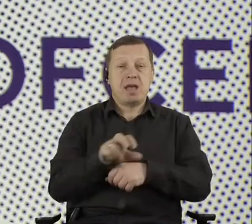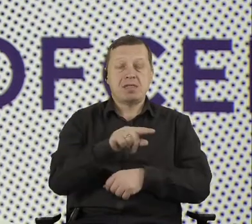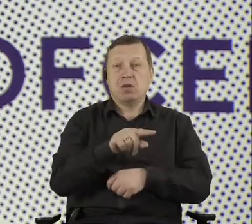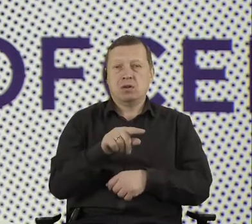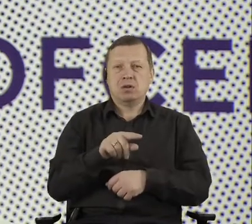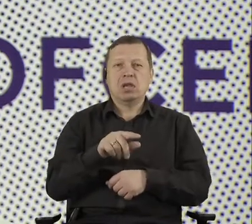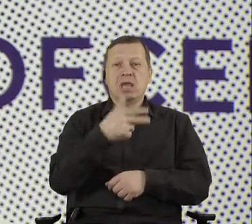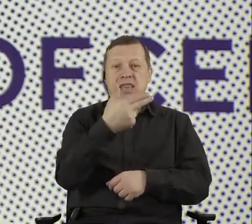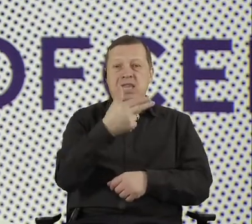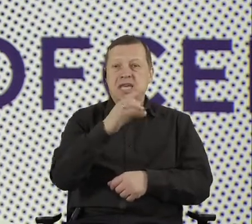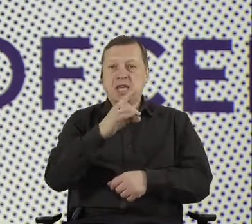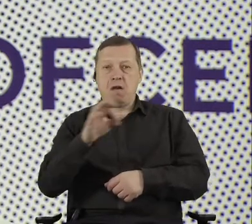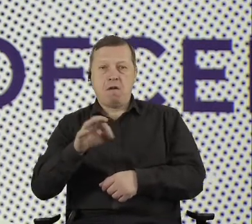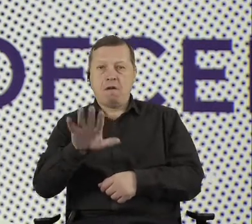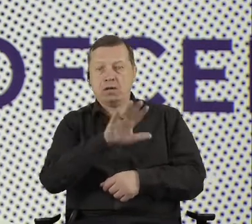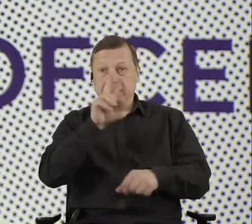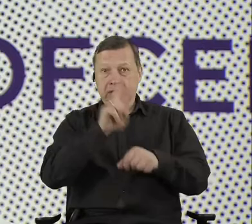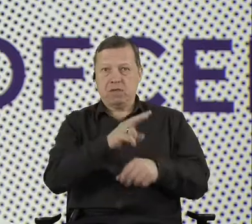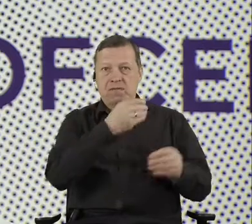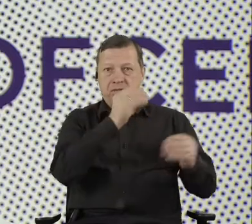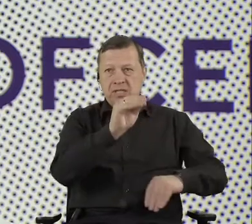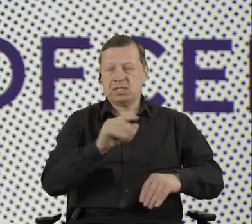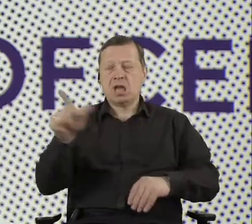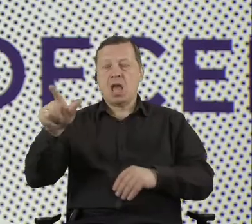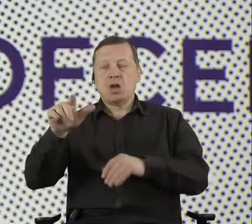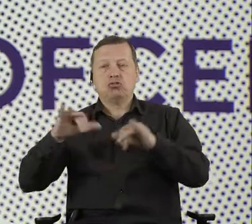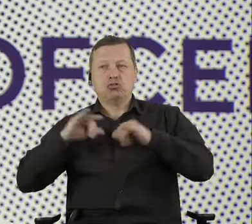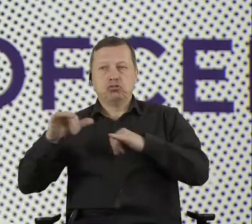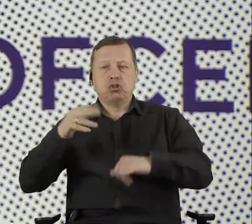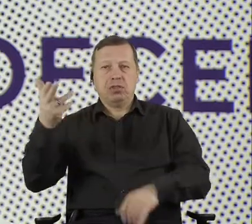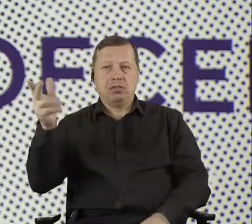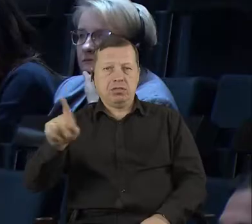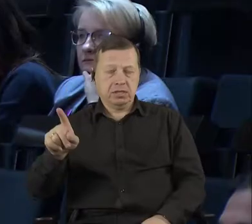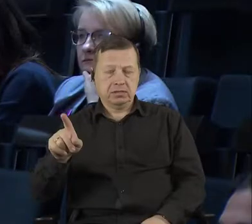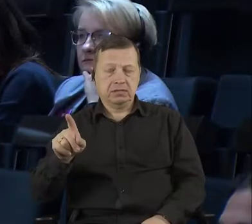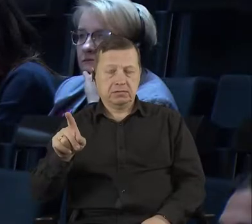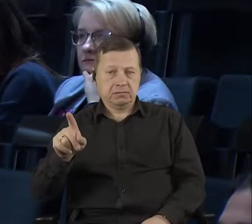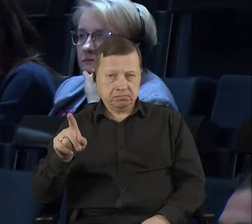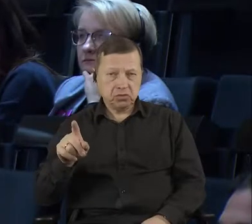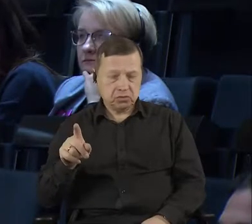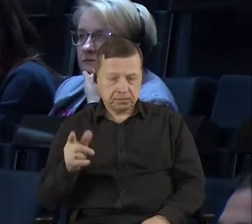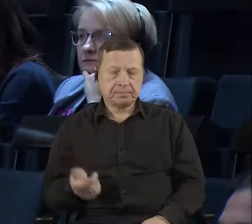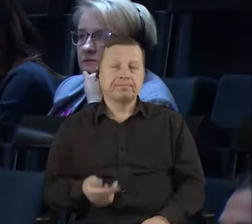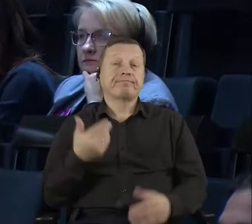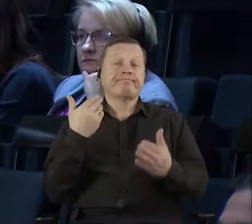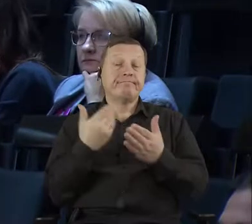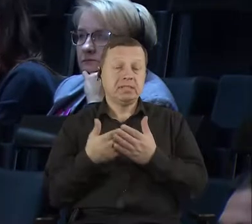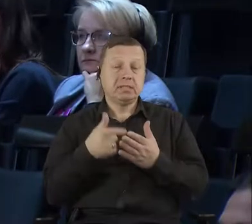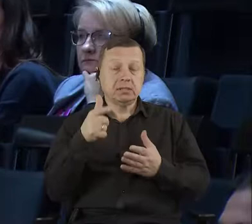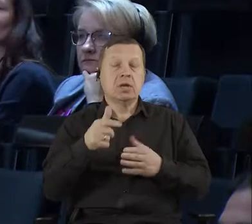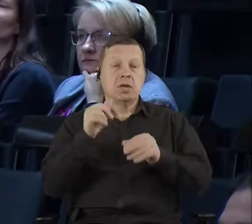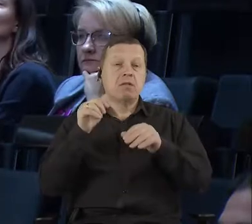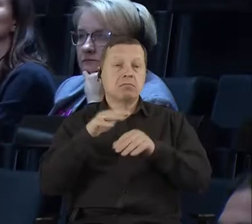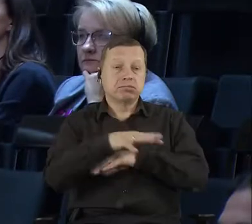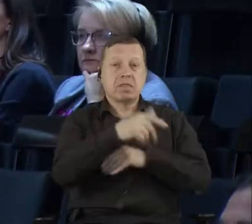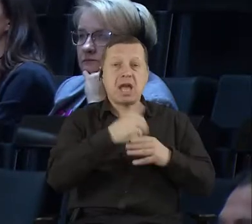to cultivate this trust towards the technology later on functioning on the basis of the state. And so